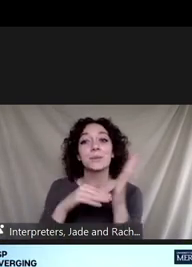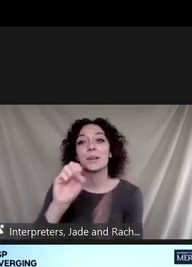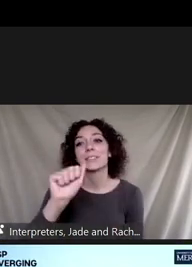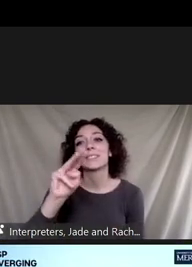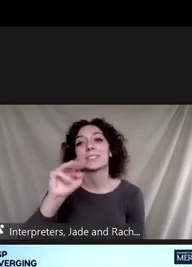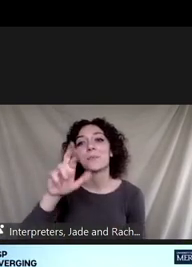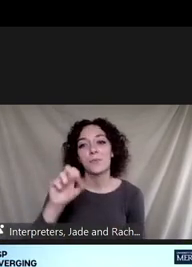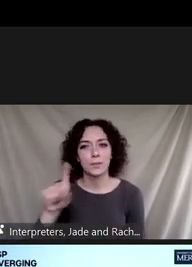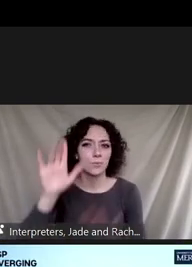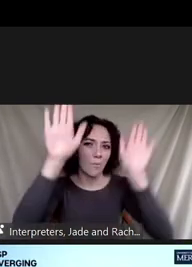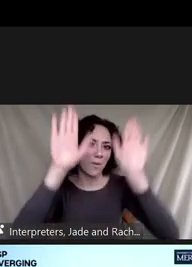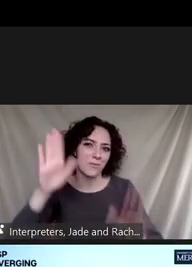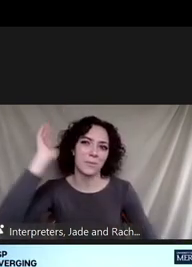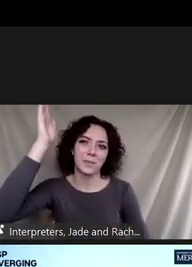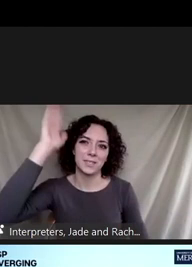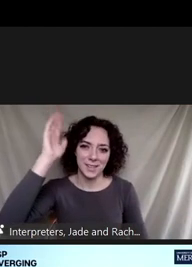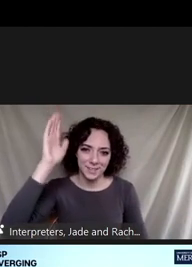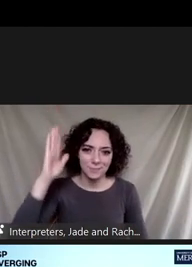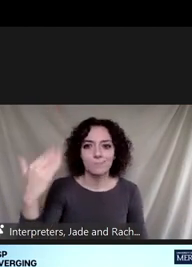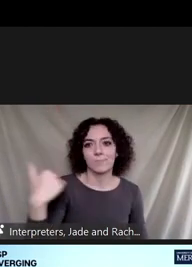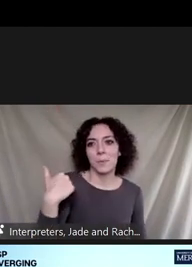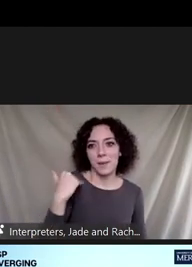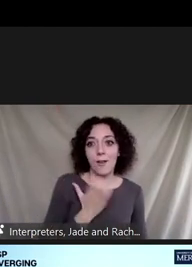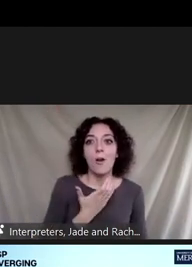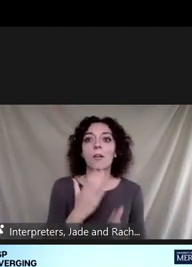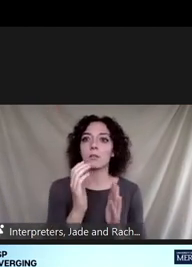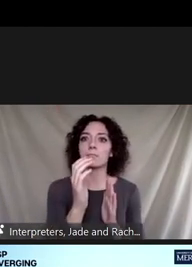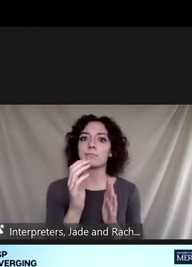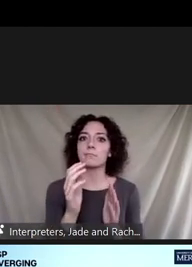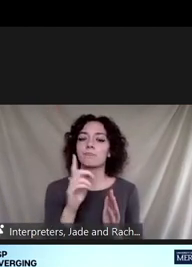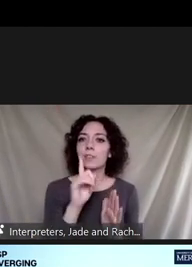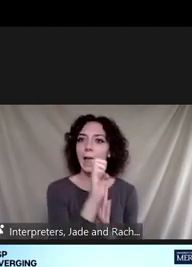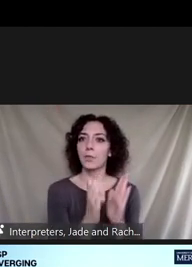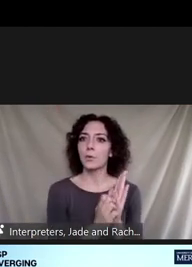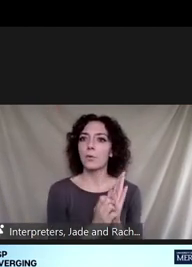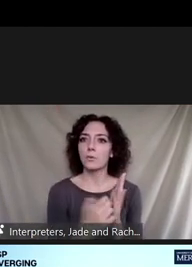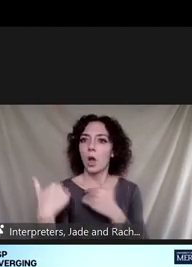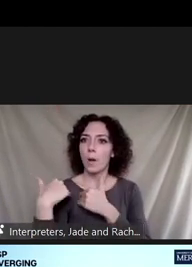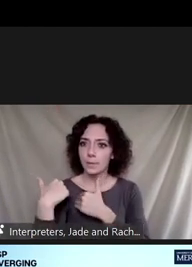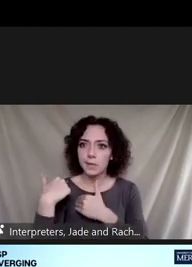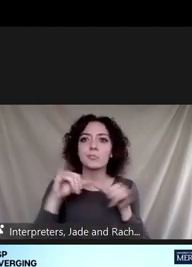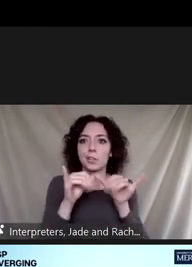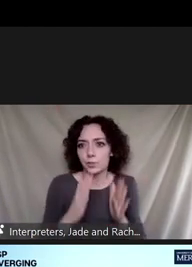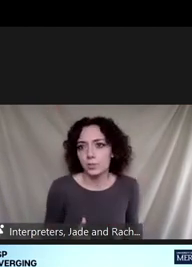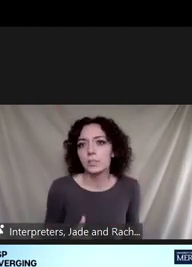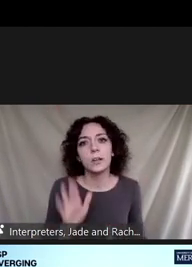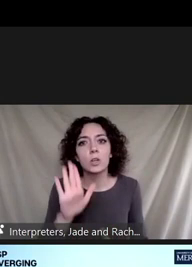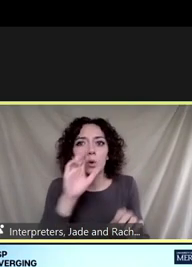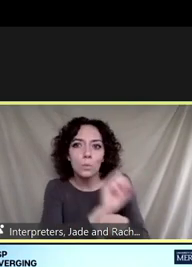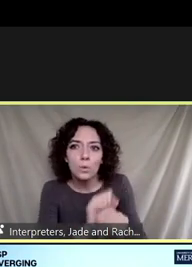your wonderful presentation and the reminder of our ethical obligations as engineers and all the work and research you do